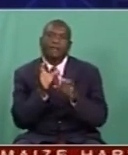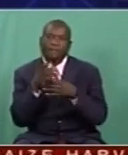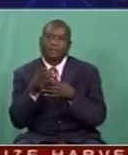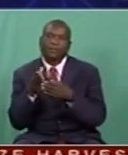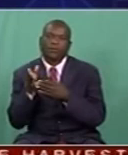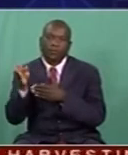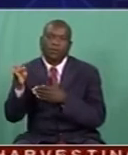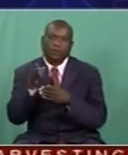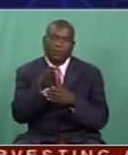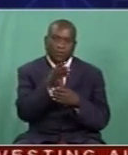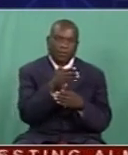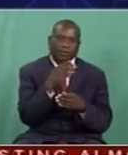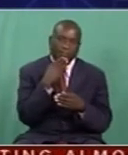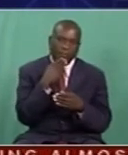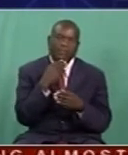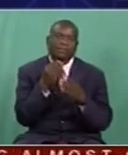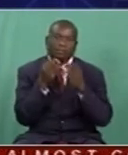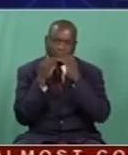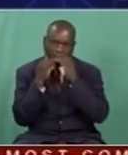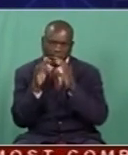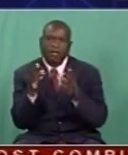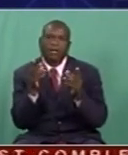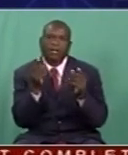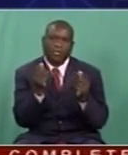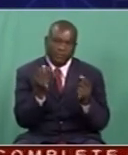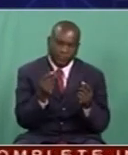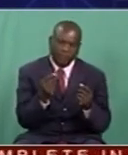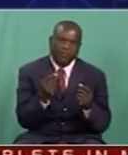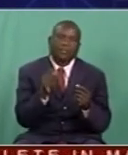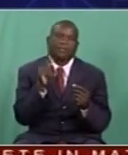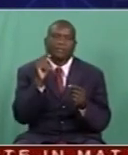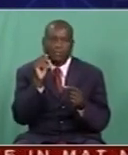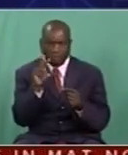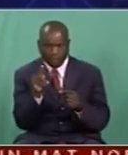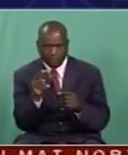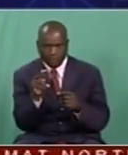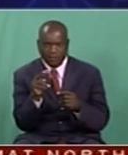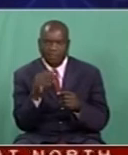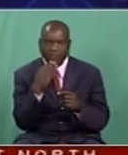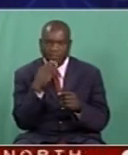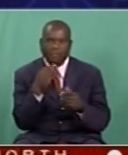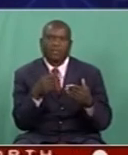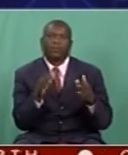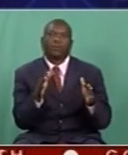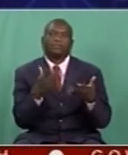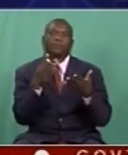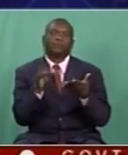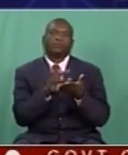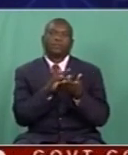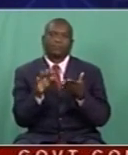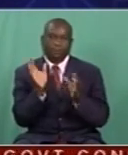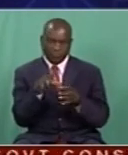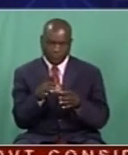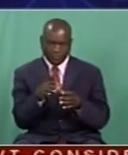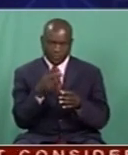you're putting your brand on a variety of platforms, which could be radio, which could be TV, and now with the advent of social media and the powerful